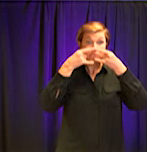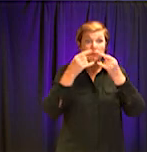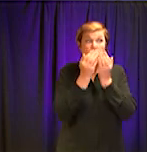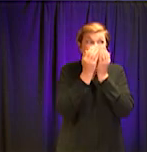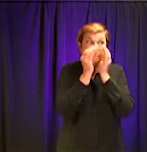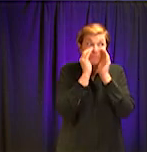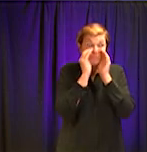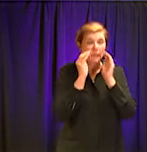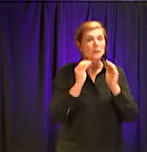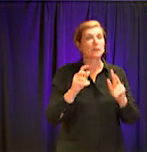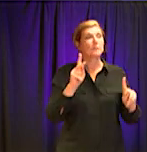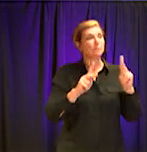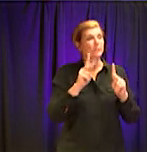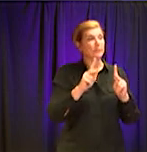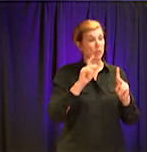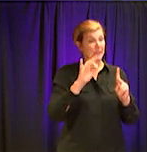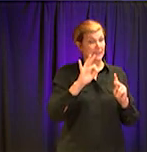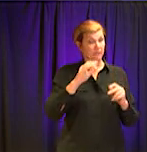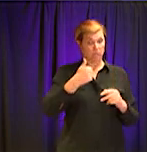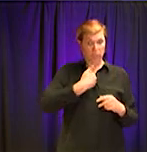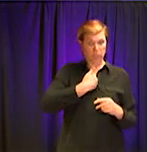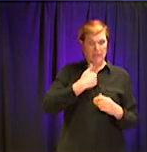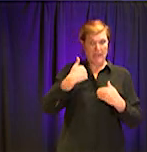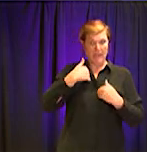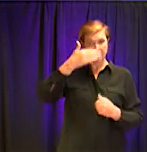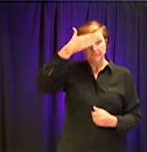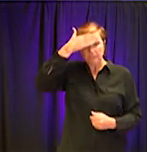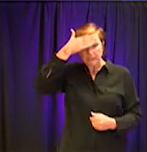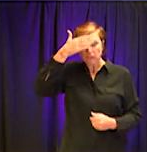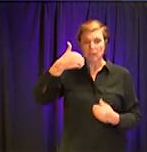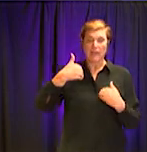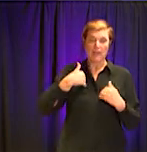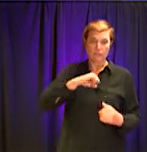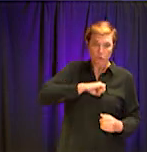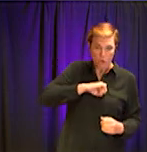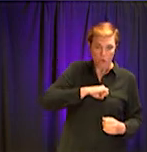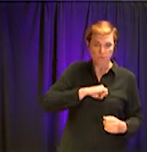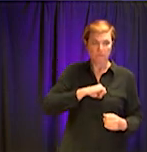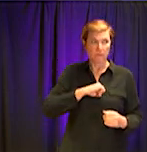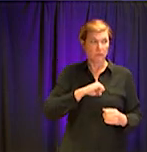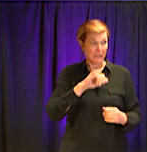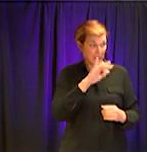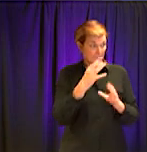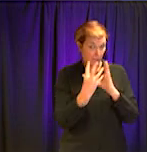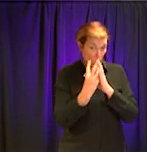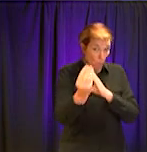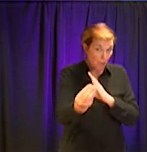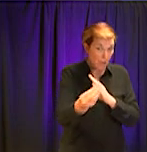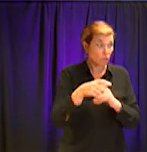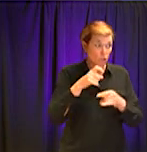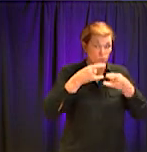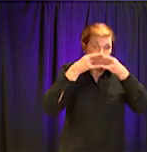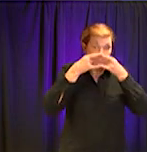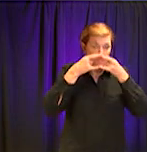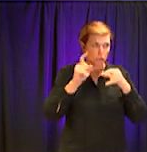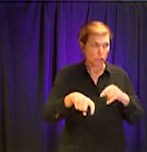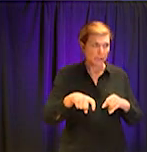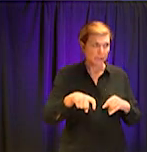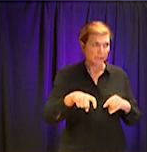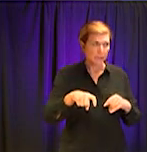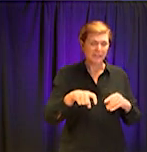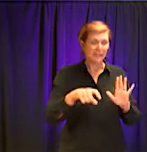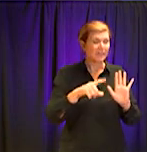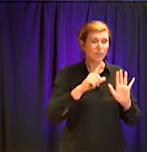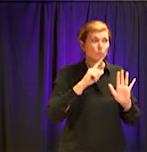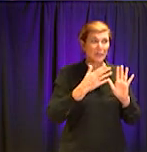people, if you're sick, if you have a fever, you have a cough, you should stay home, right? And do everything that you can to just stay at